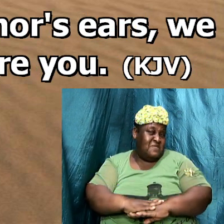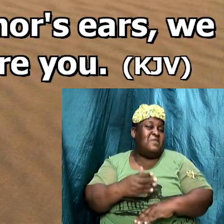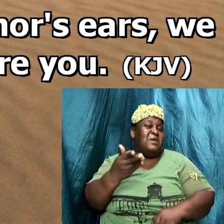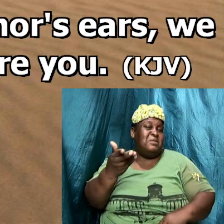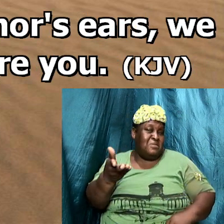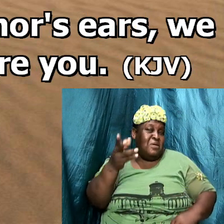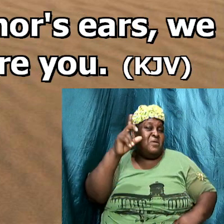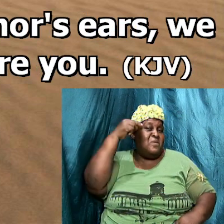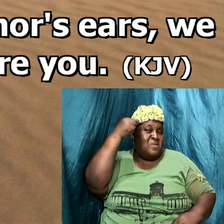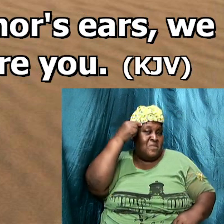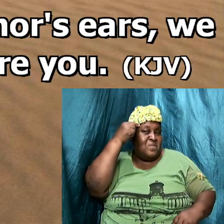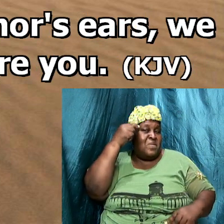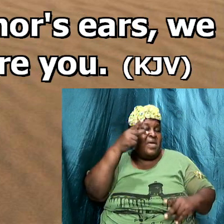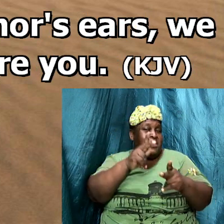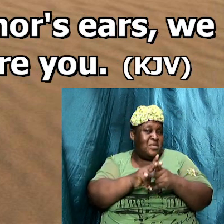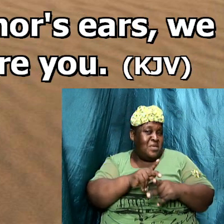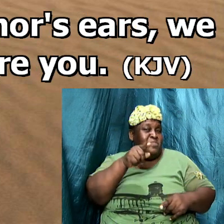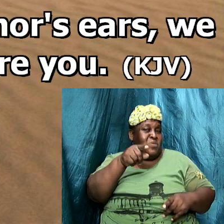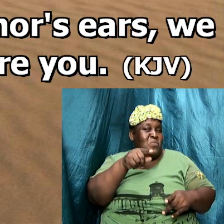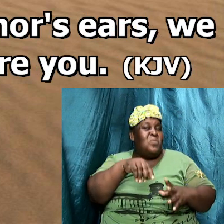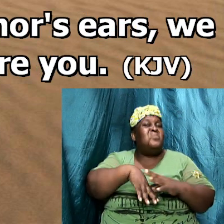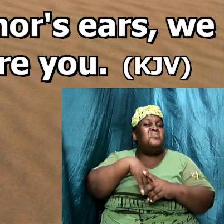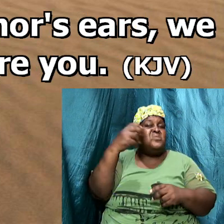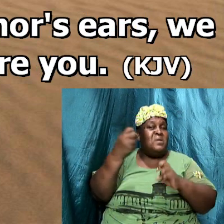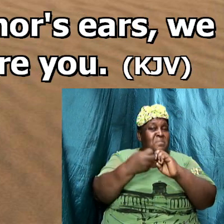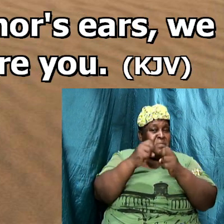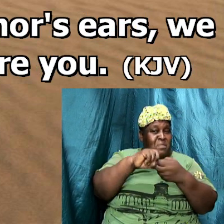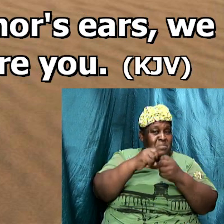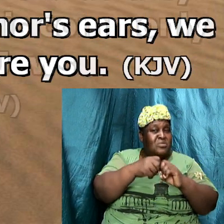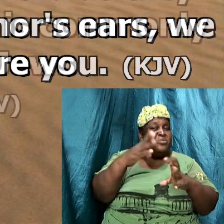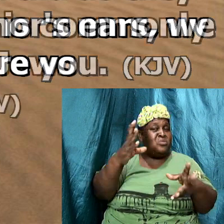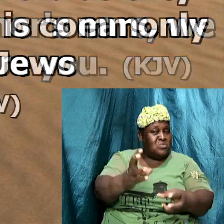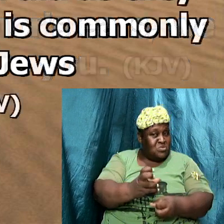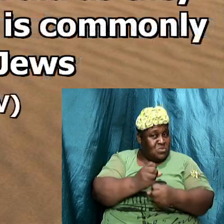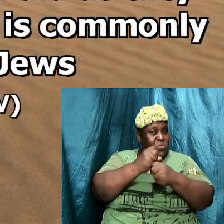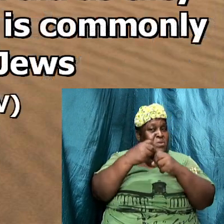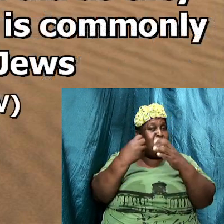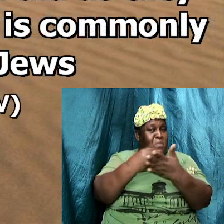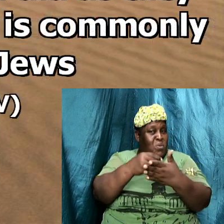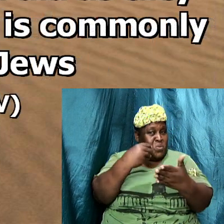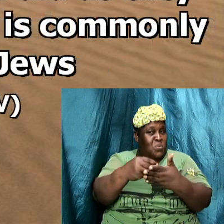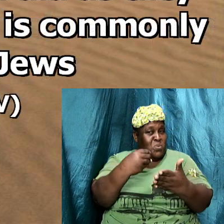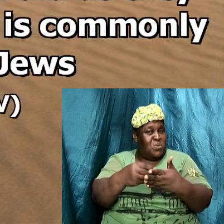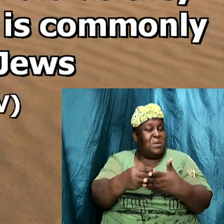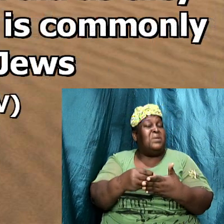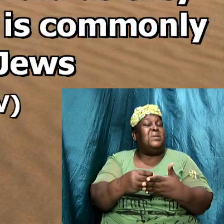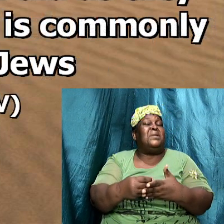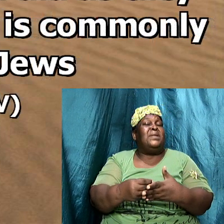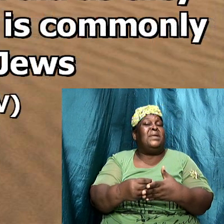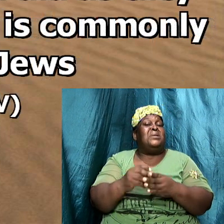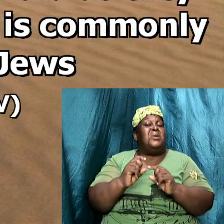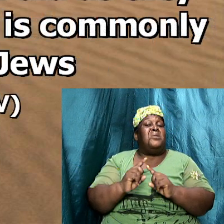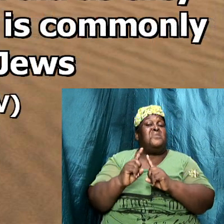you out of trouble so they took the money and they were directed